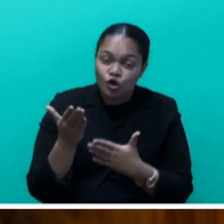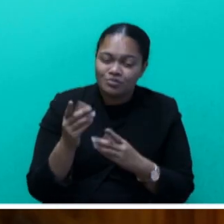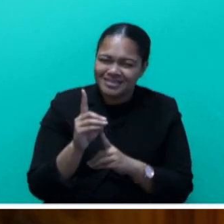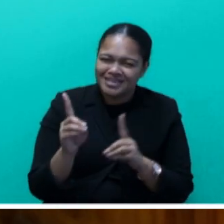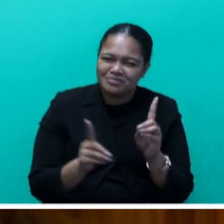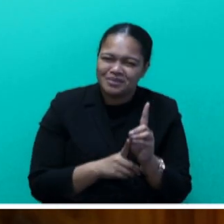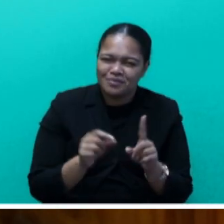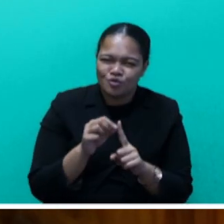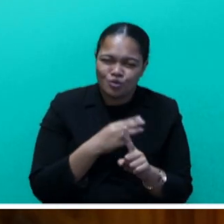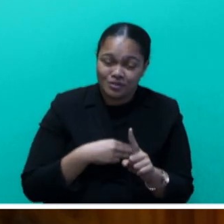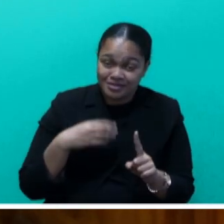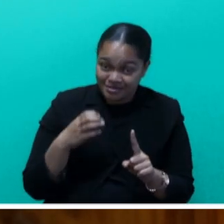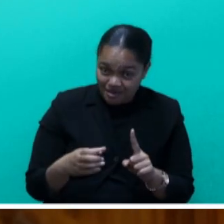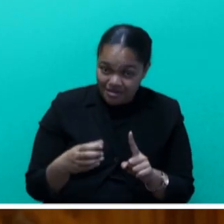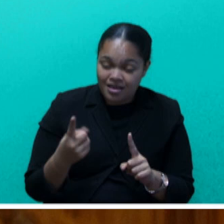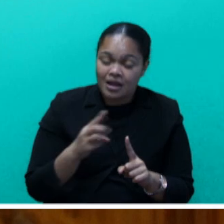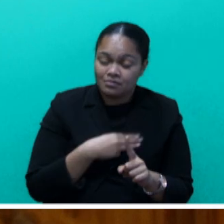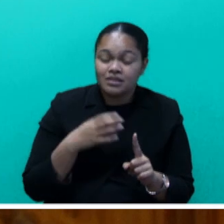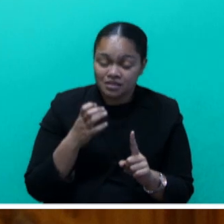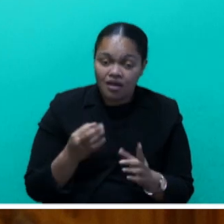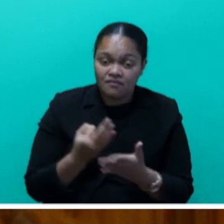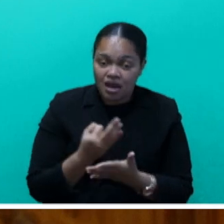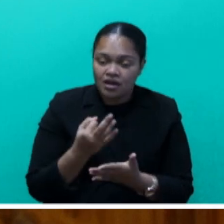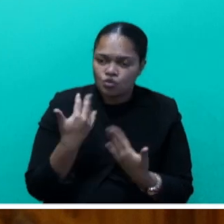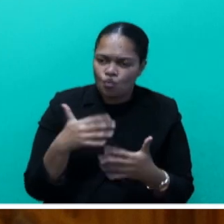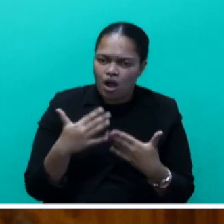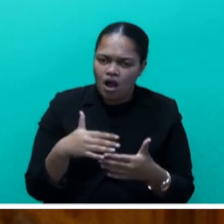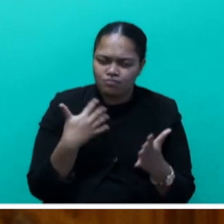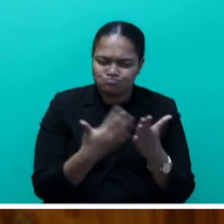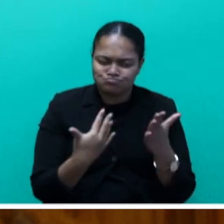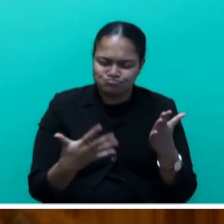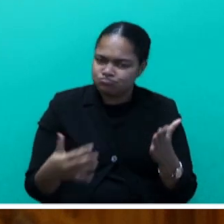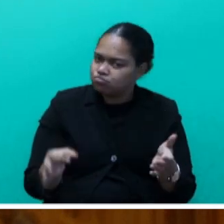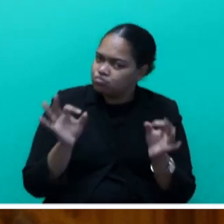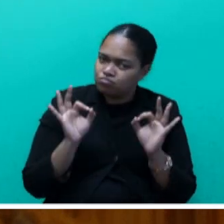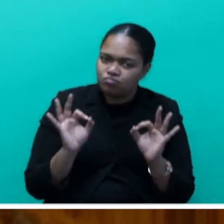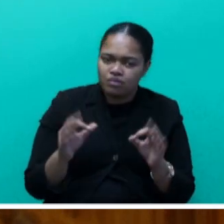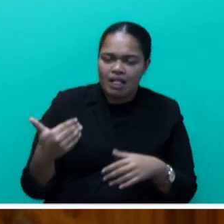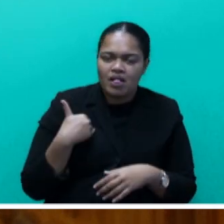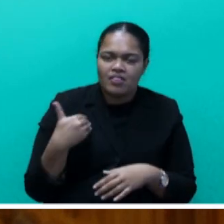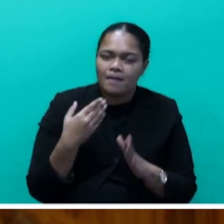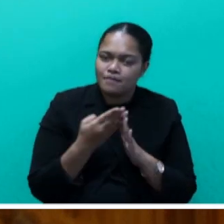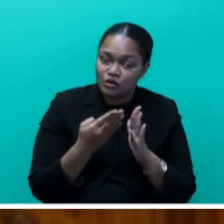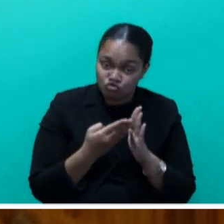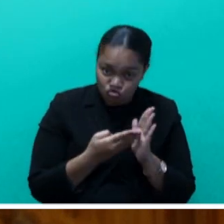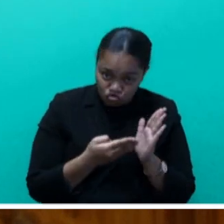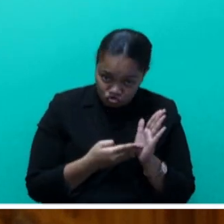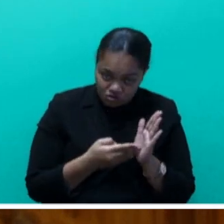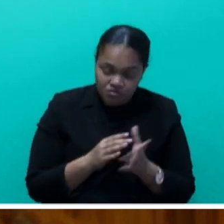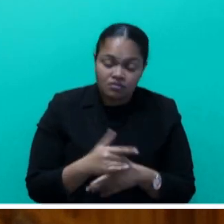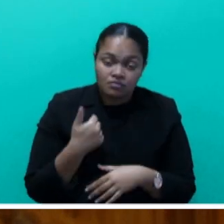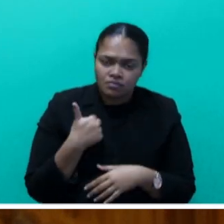and Minister for Finance for delivering a well thought out and healthy budget. I will be